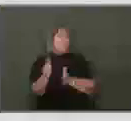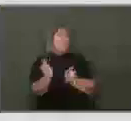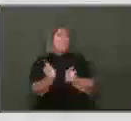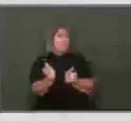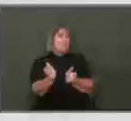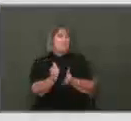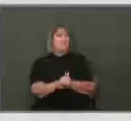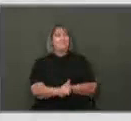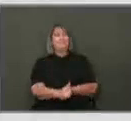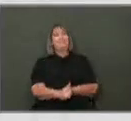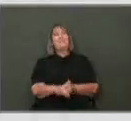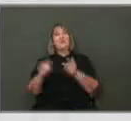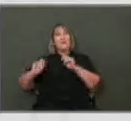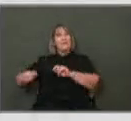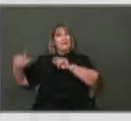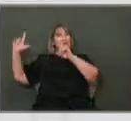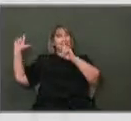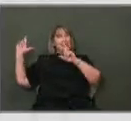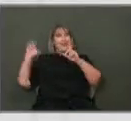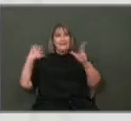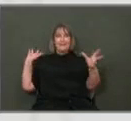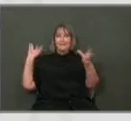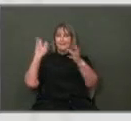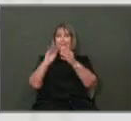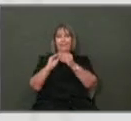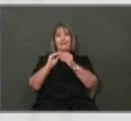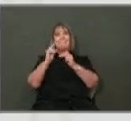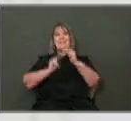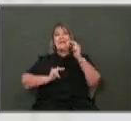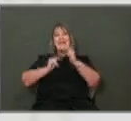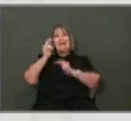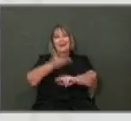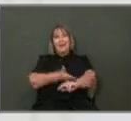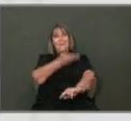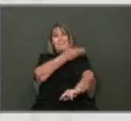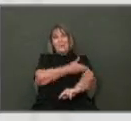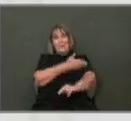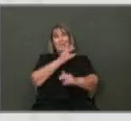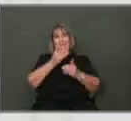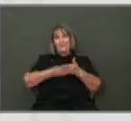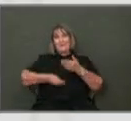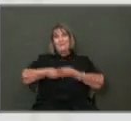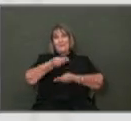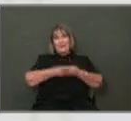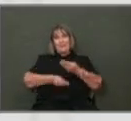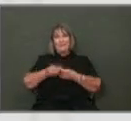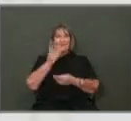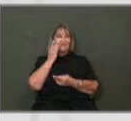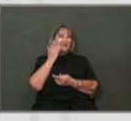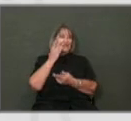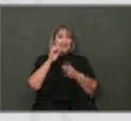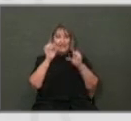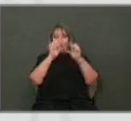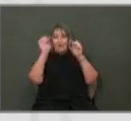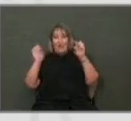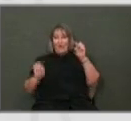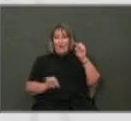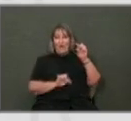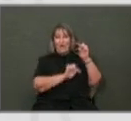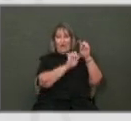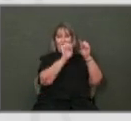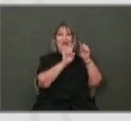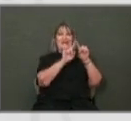This is our capital budget, the $641 million. You see around the middle of the chart where we're spending,